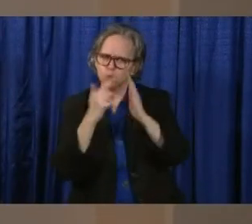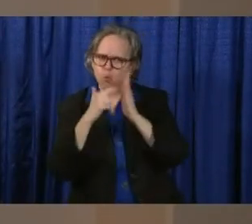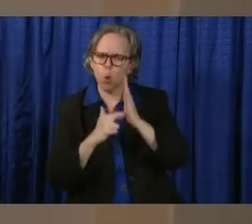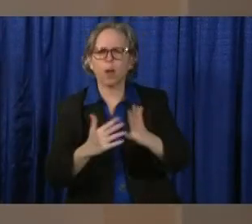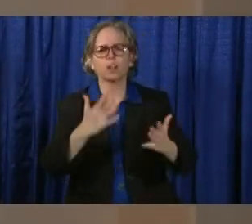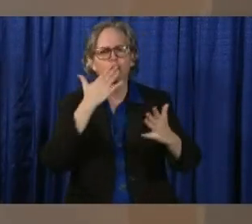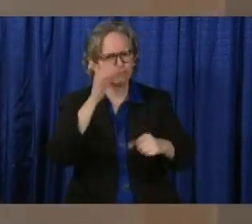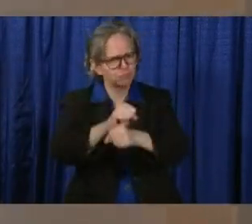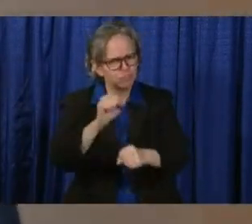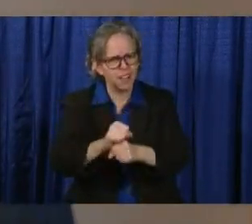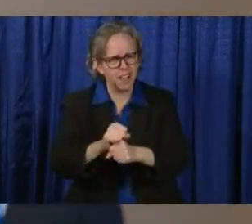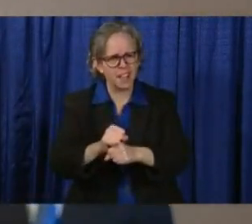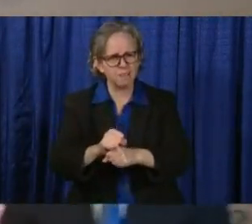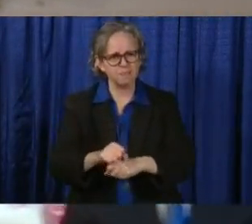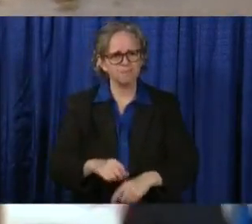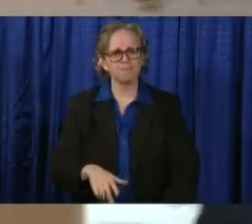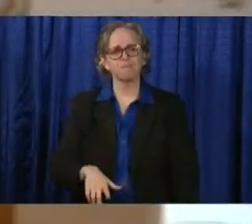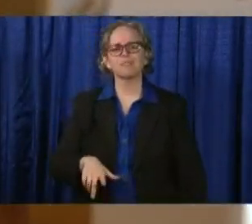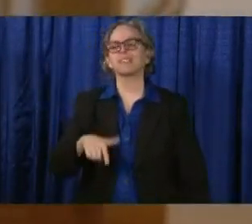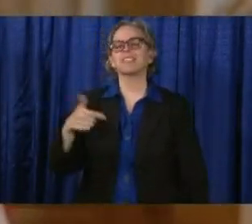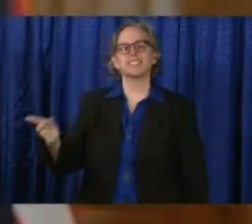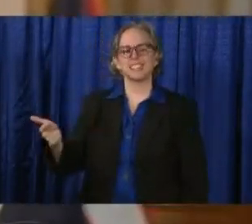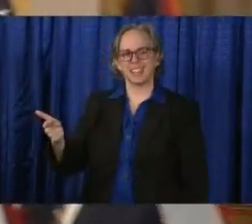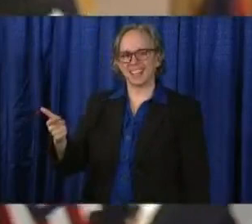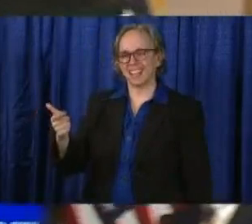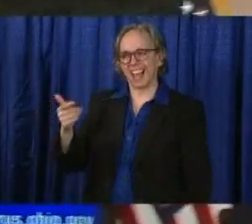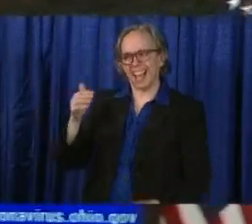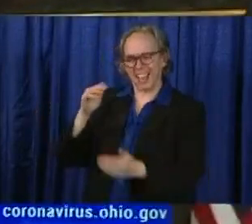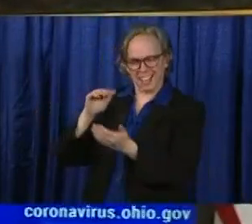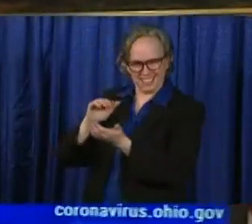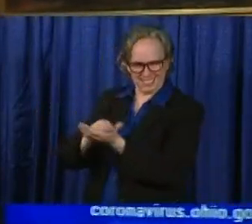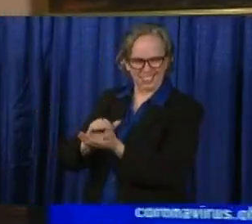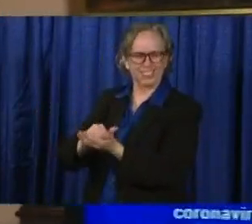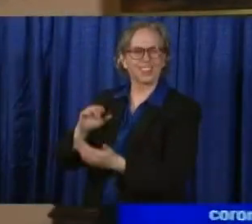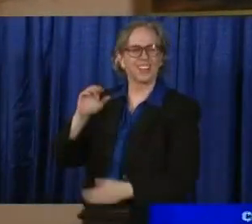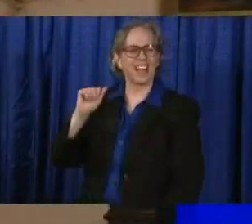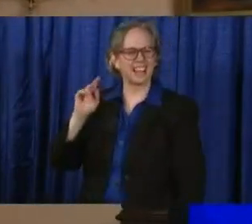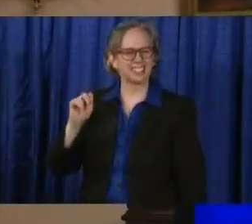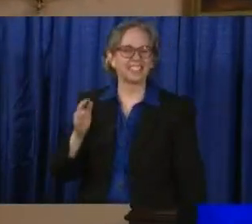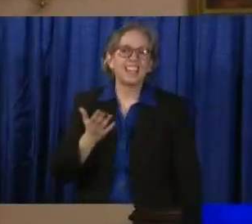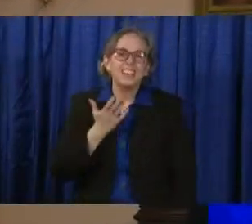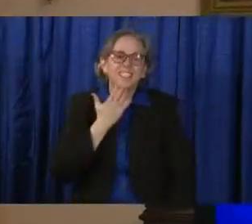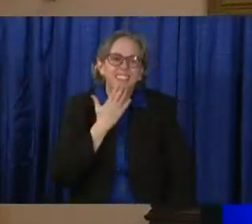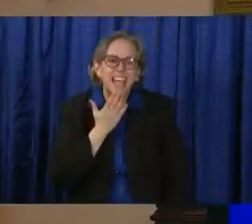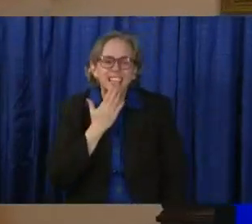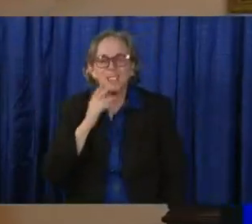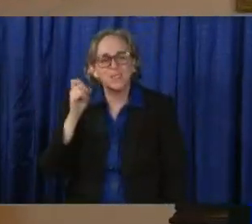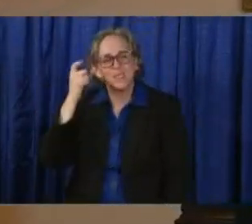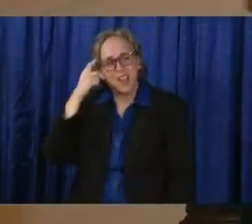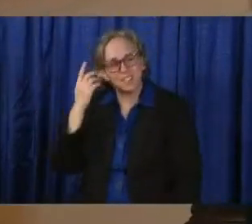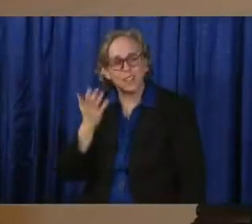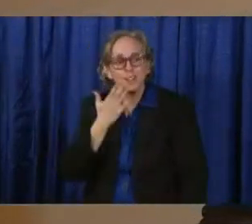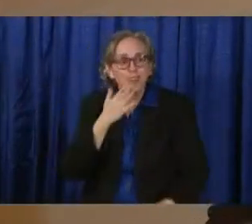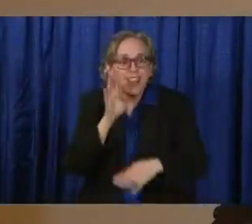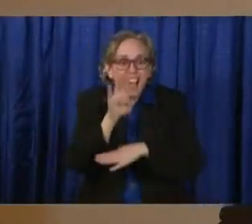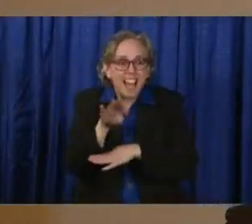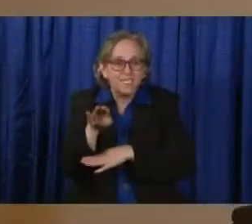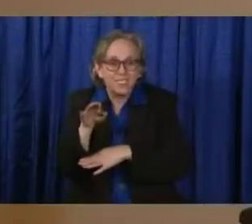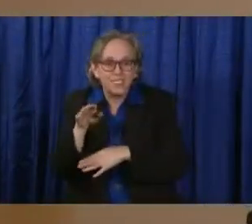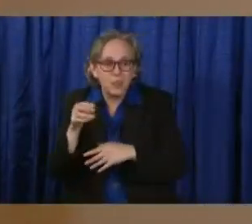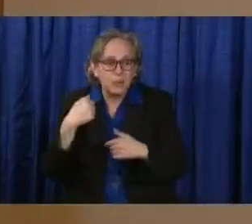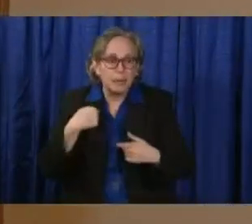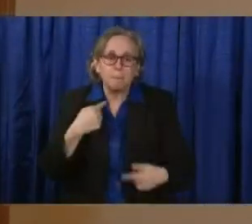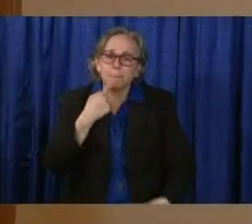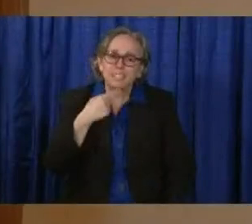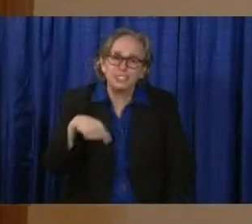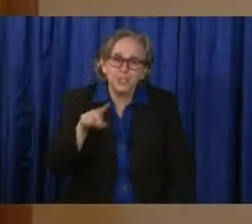Governor, Dr. Acton. Thank you, Governor. And good afternoon, everyone. We missed you yesterday